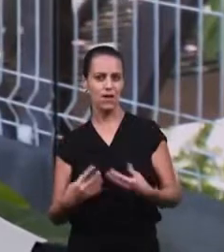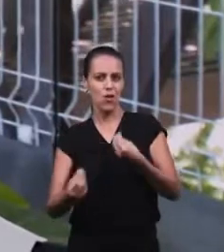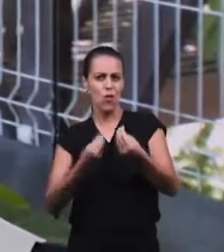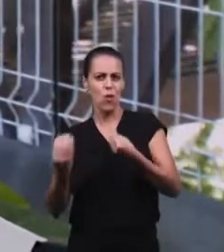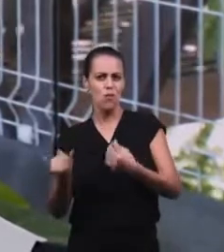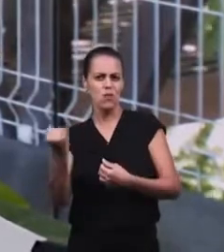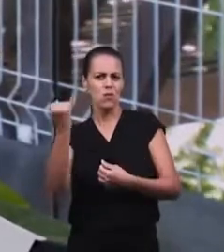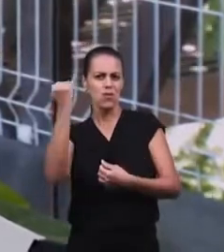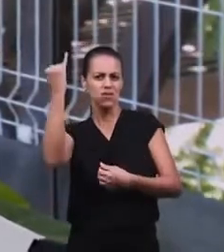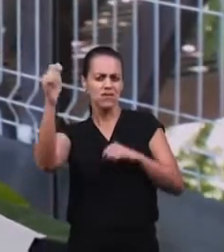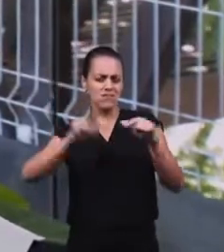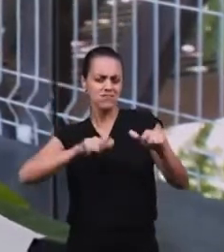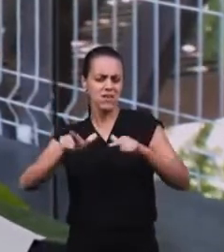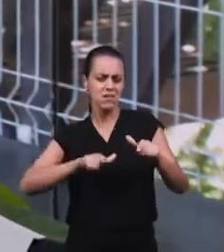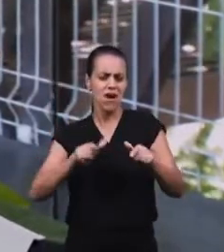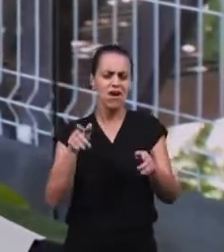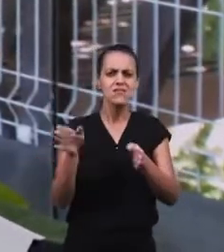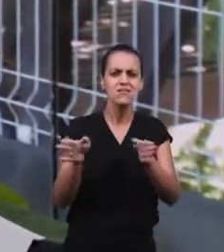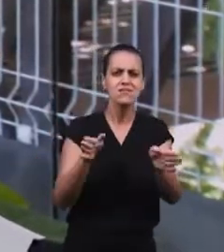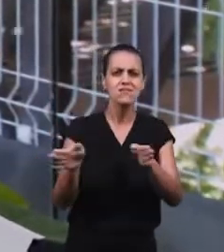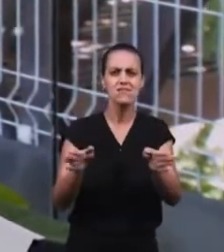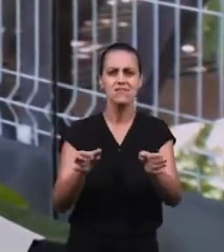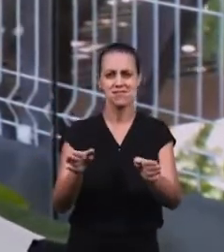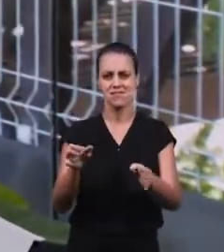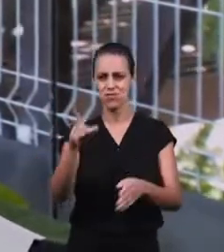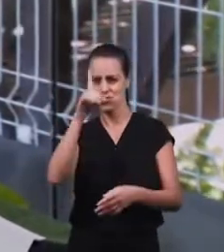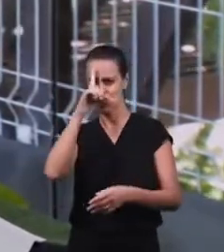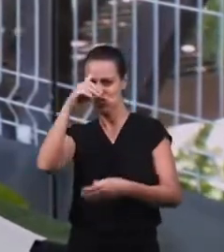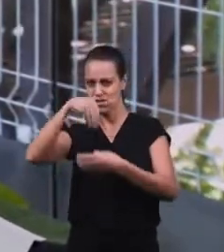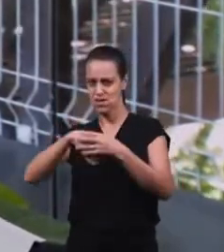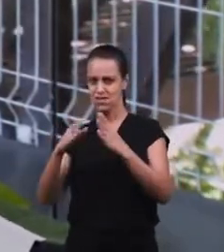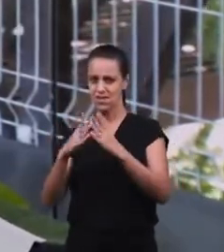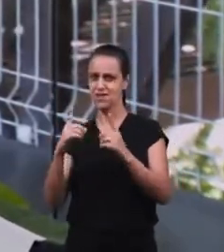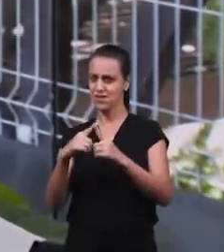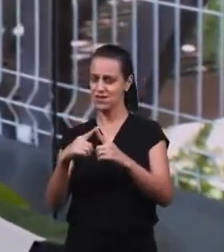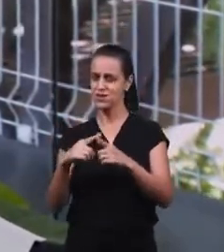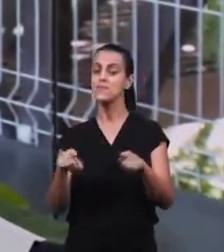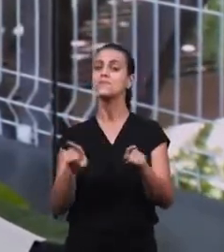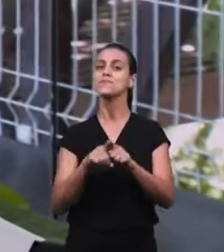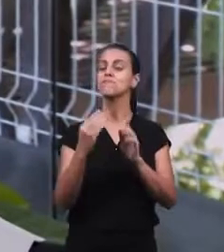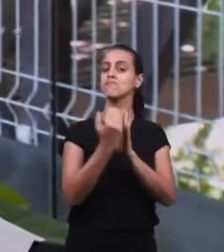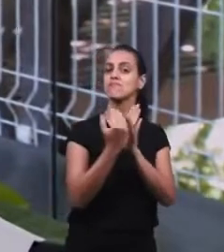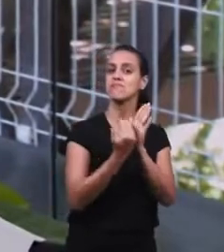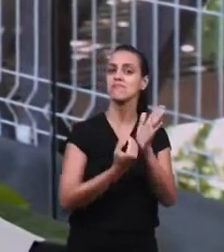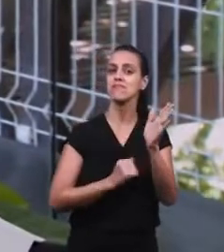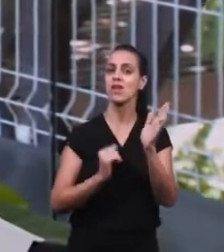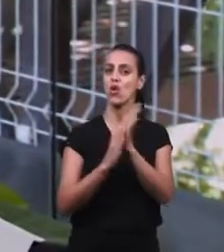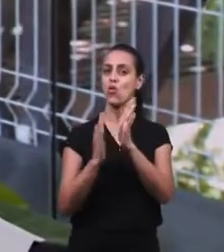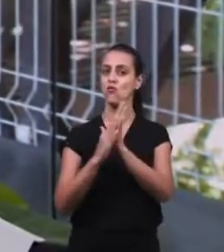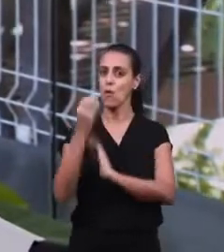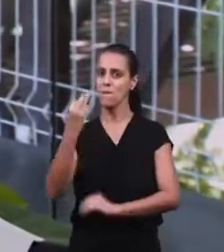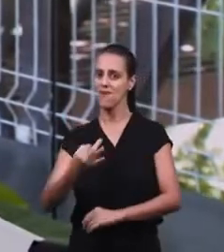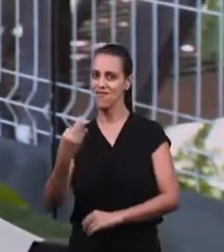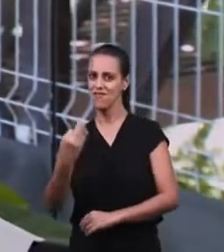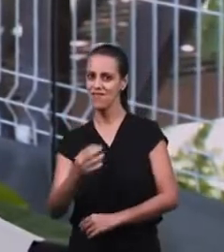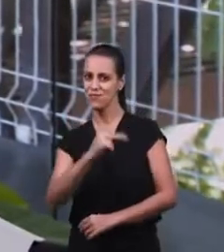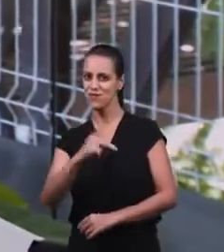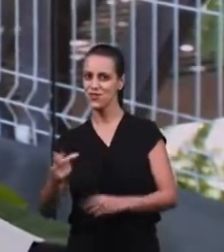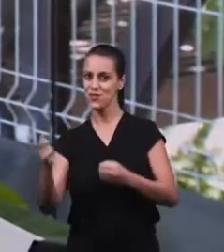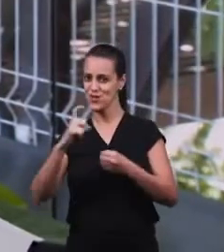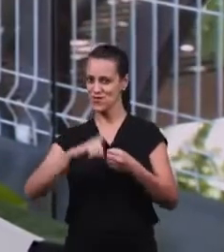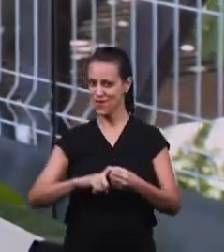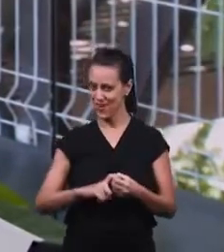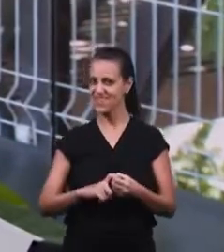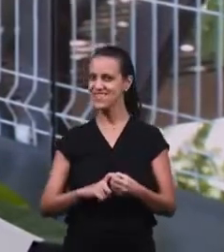accessibility work on a daily basis of the church. And in the perfect praise, the teacher Janinia will talk